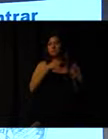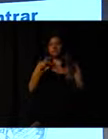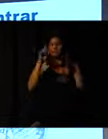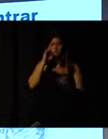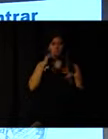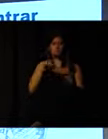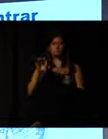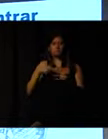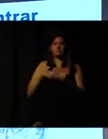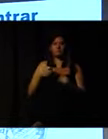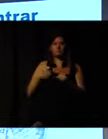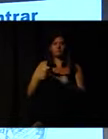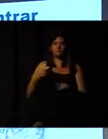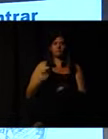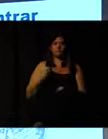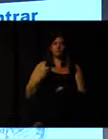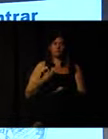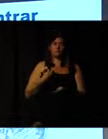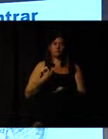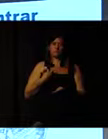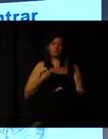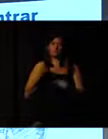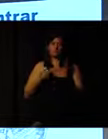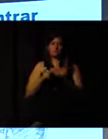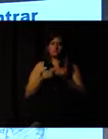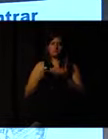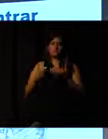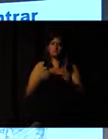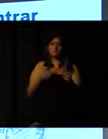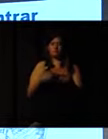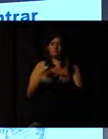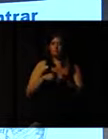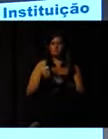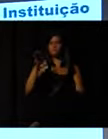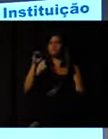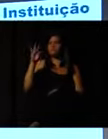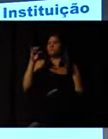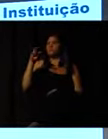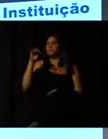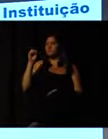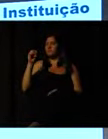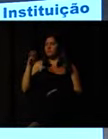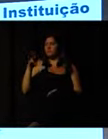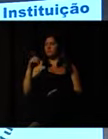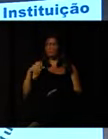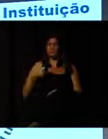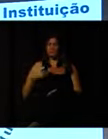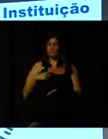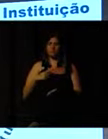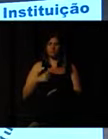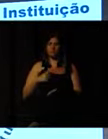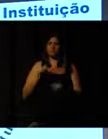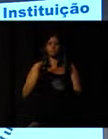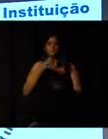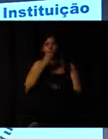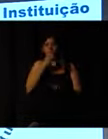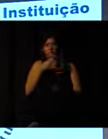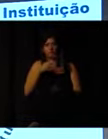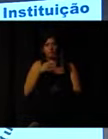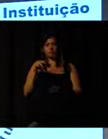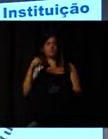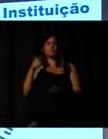work for us to be on our optimistic trajectory that